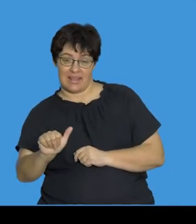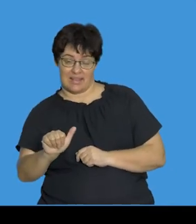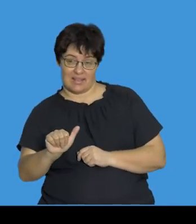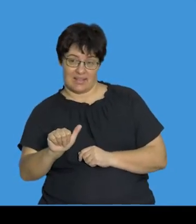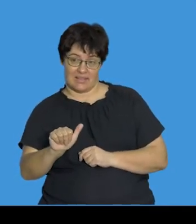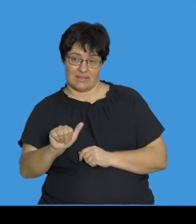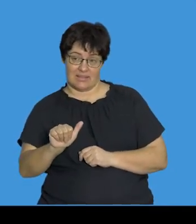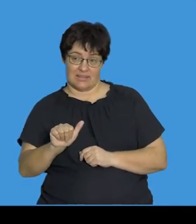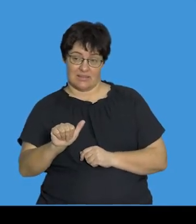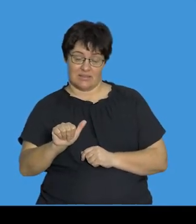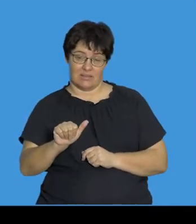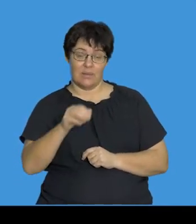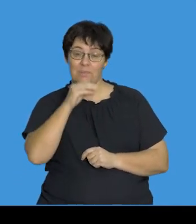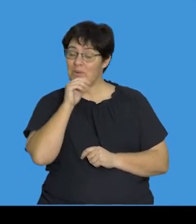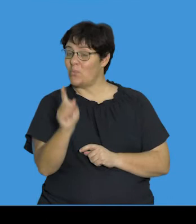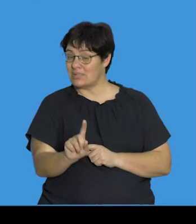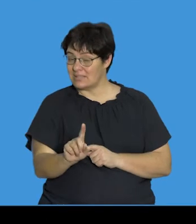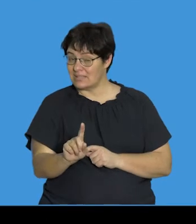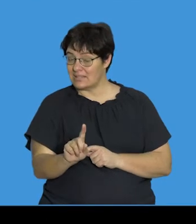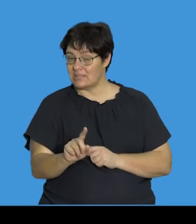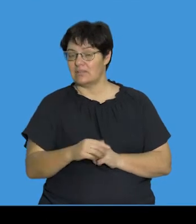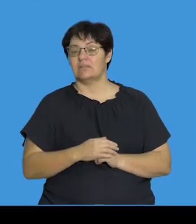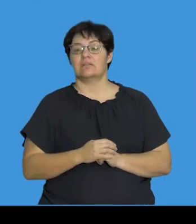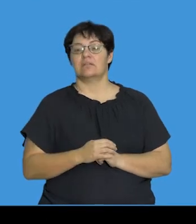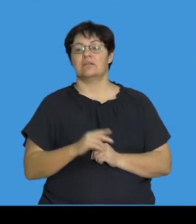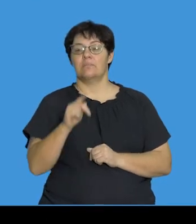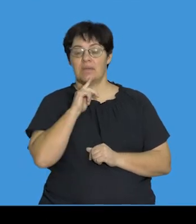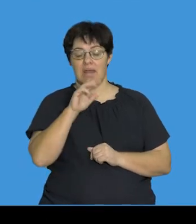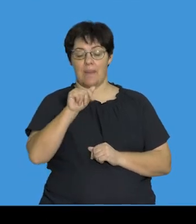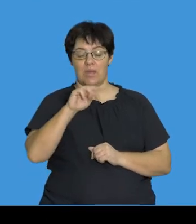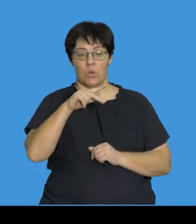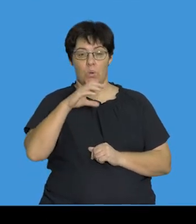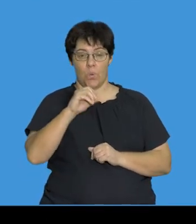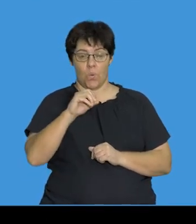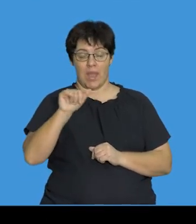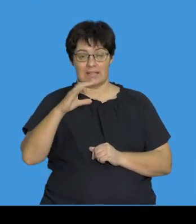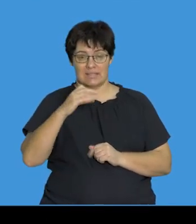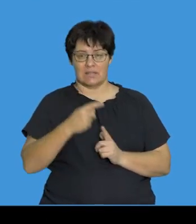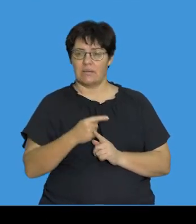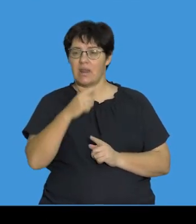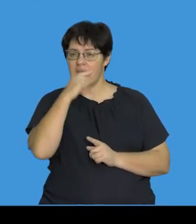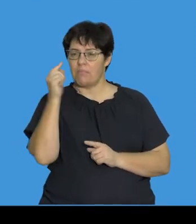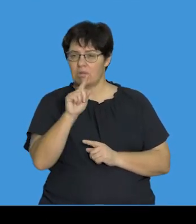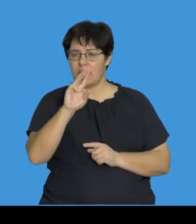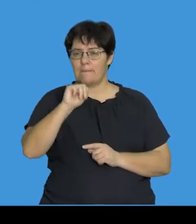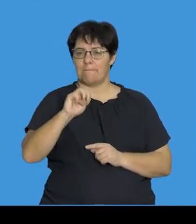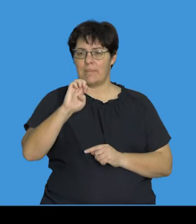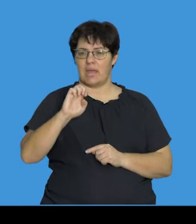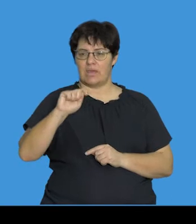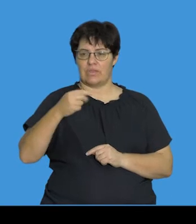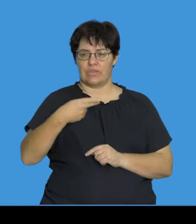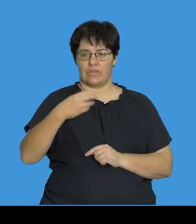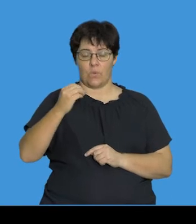And what that, in turn, translates to is that the amino acid, which originally was meant to be methionine,